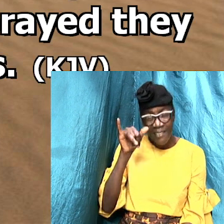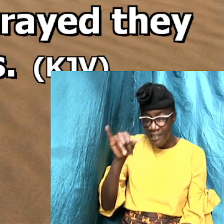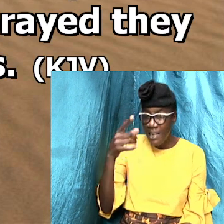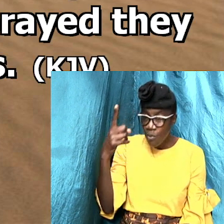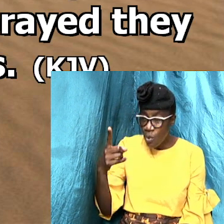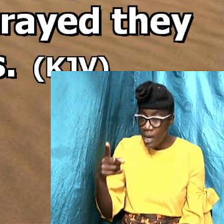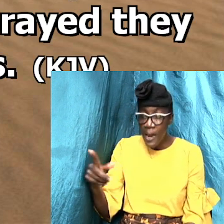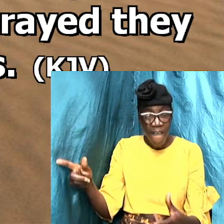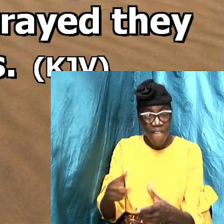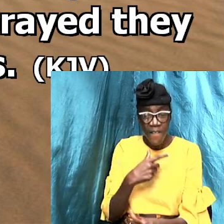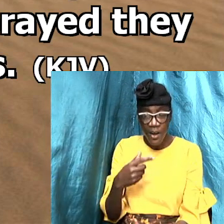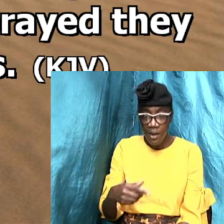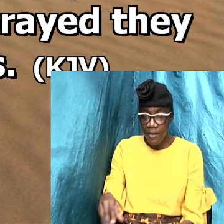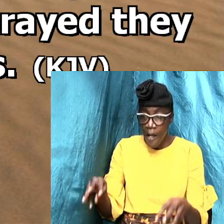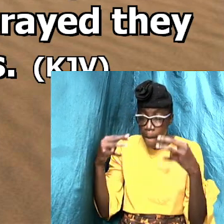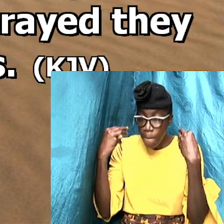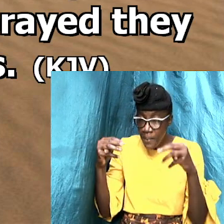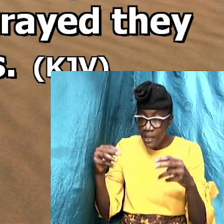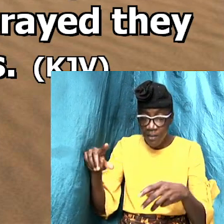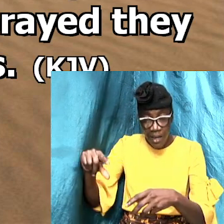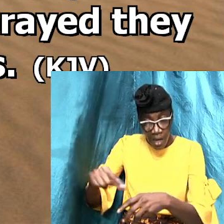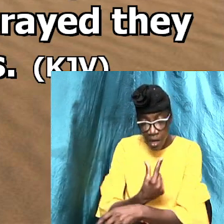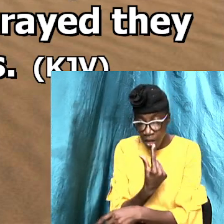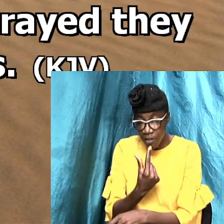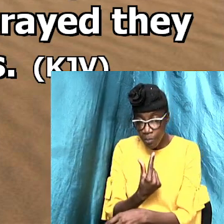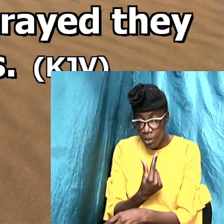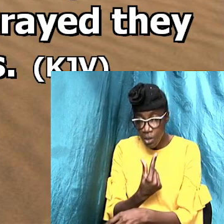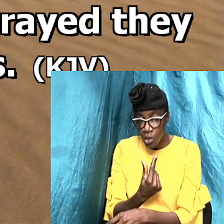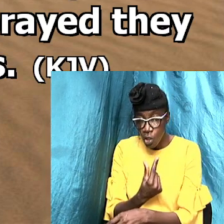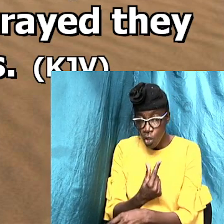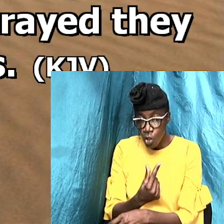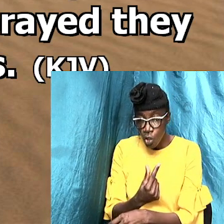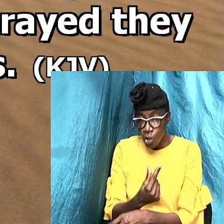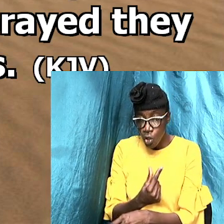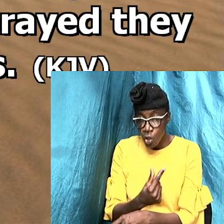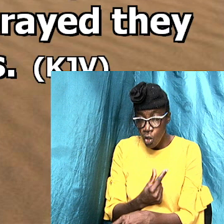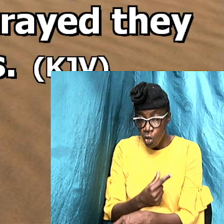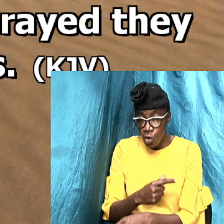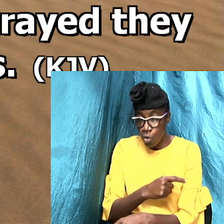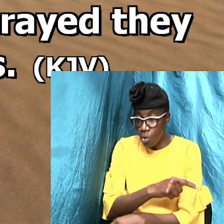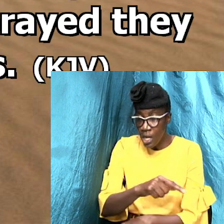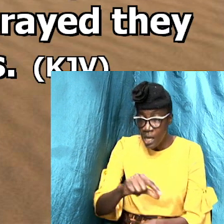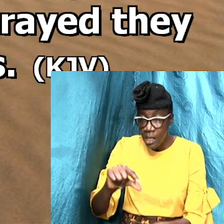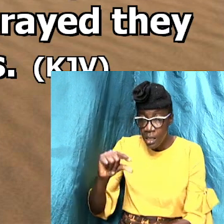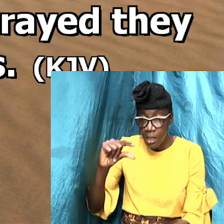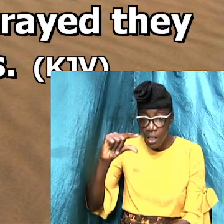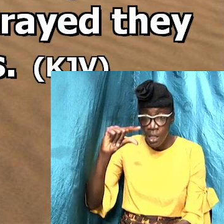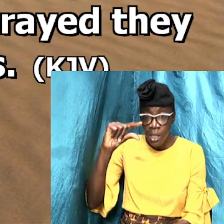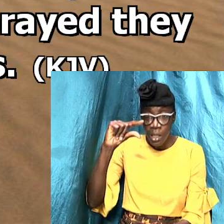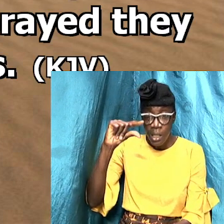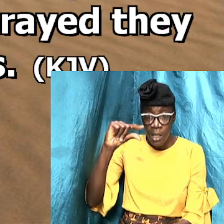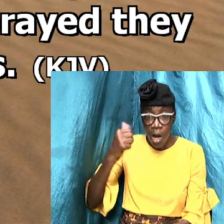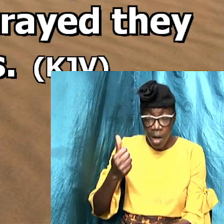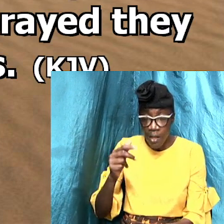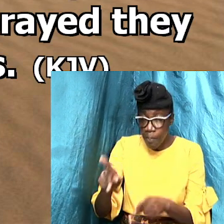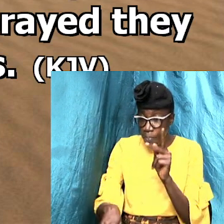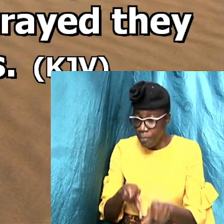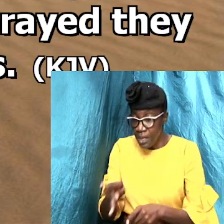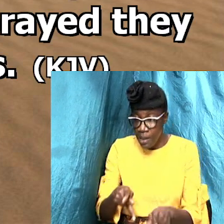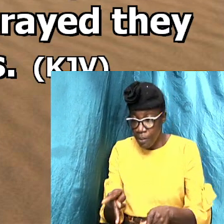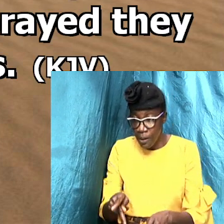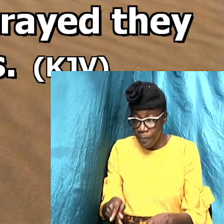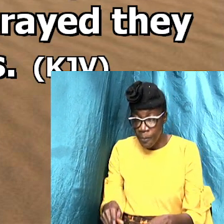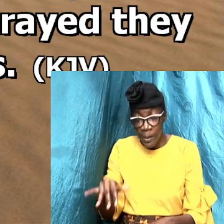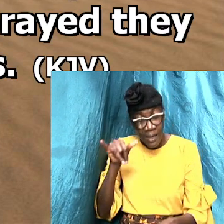ministered the gospel unto the Gentiles and if they were baptized in the name of the Lord it still the name